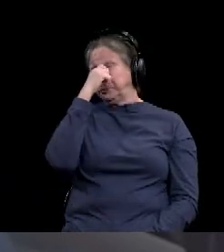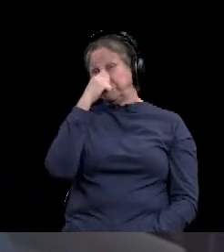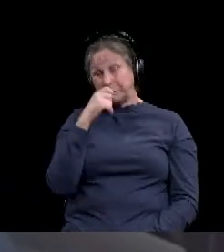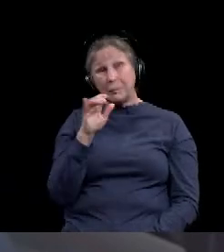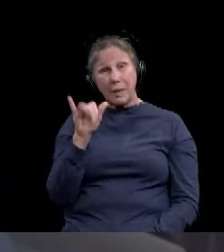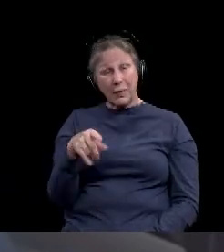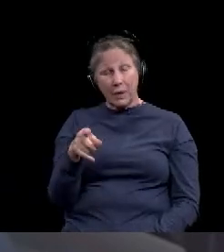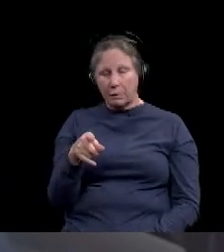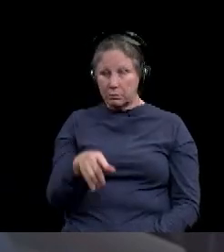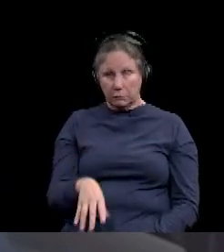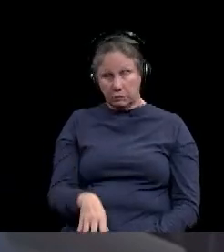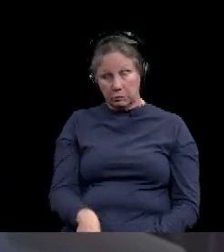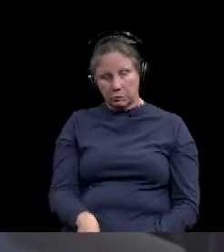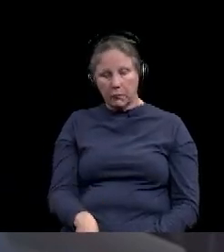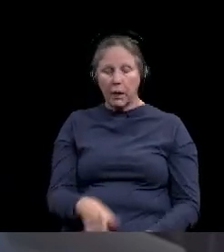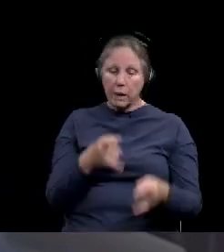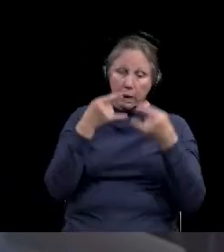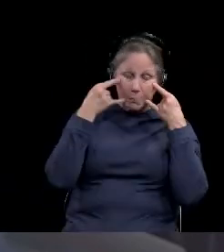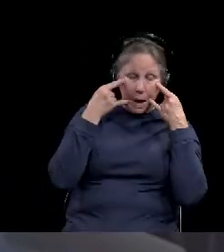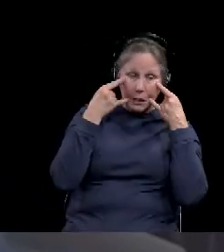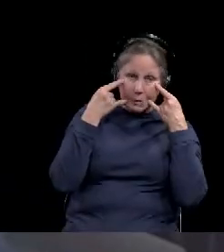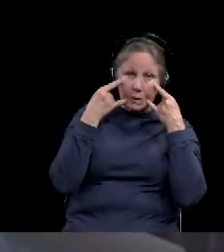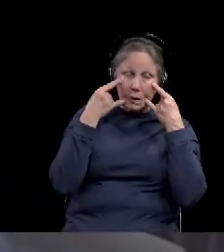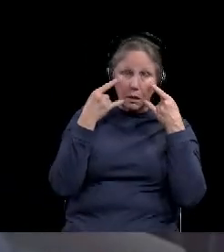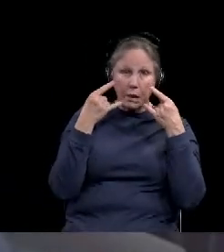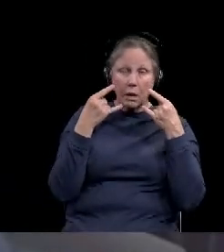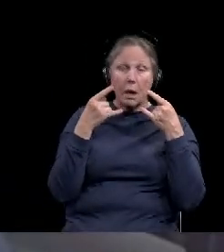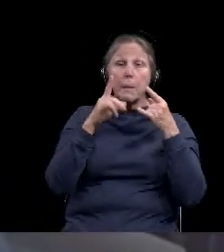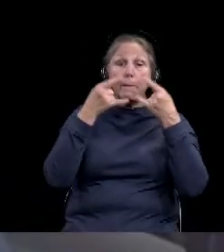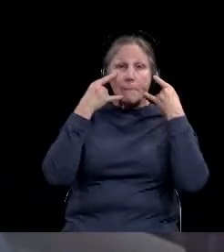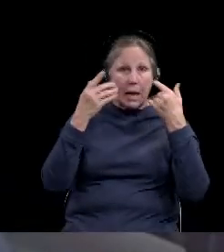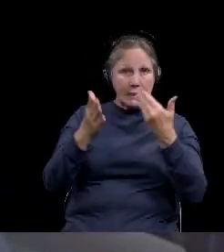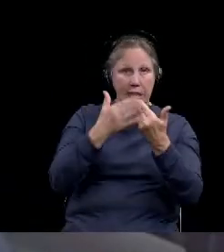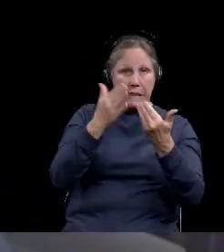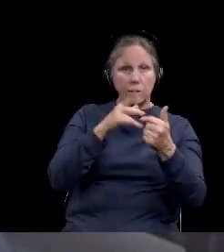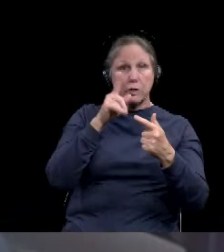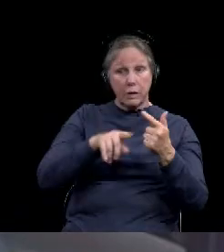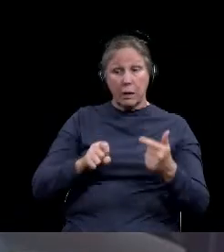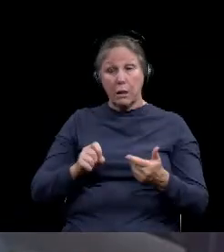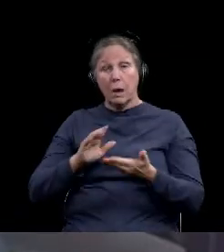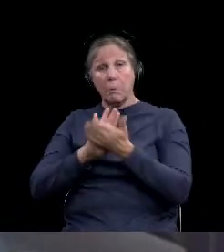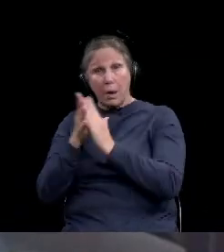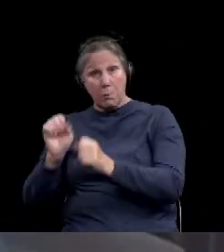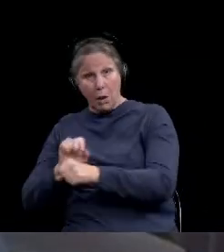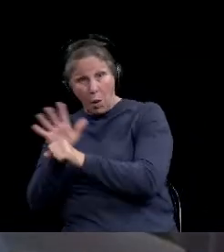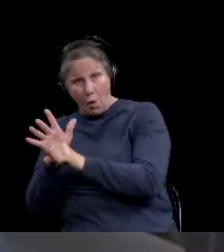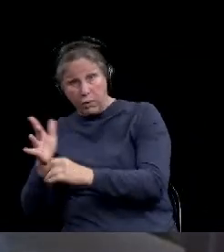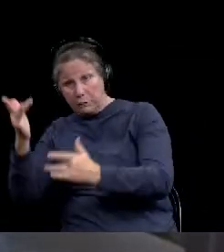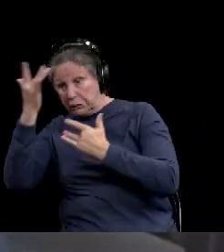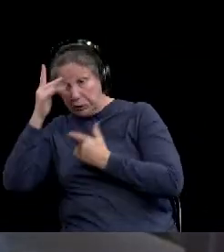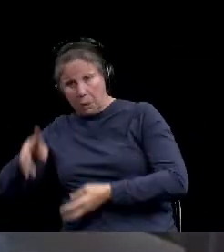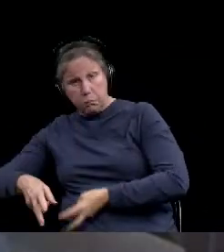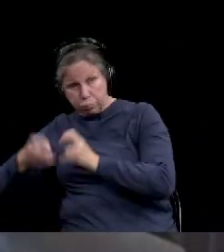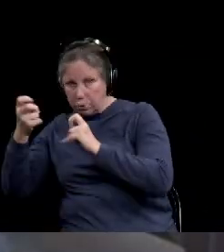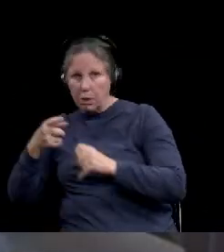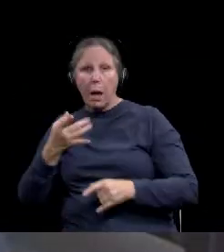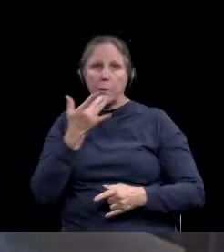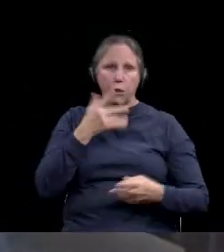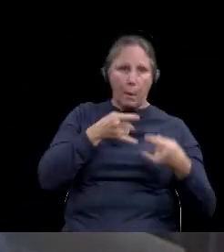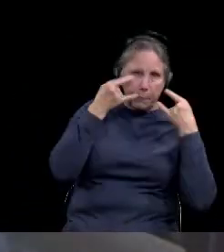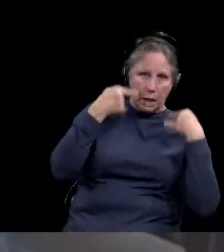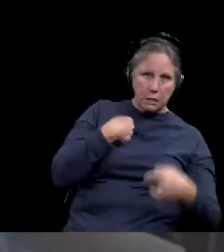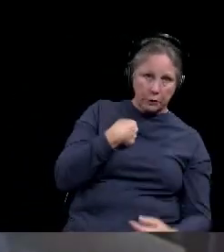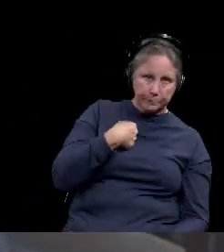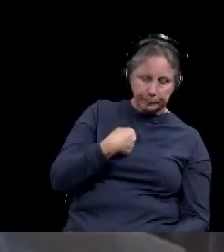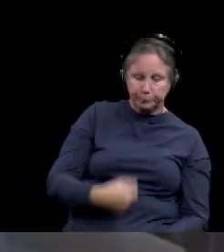having that done and wearing this mask is a lot easier than, uh, having the coronavirus. Uh, it's been,